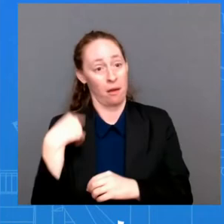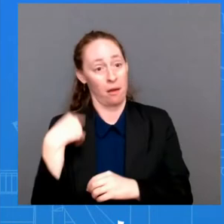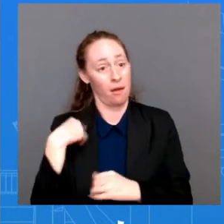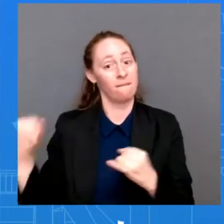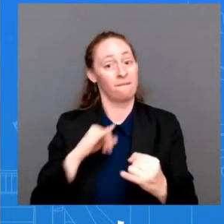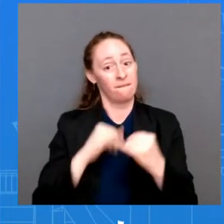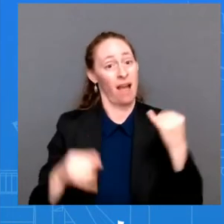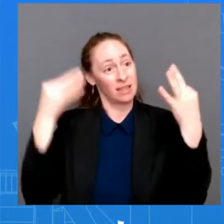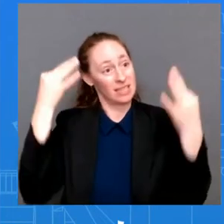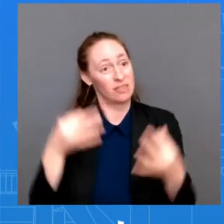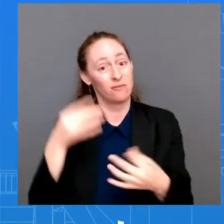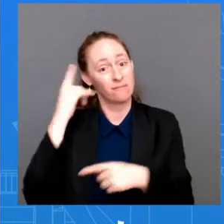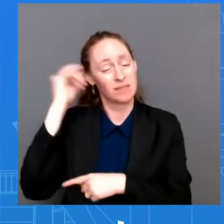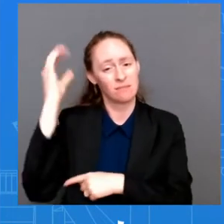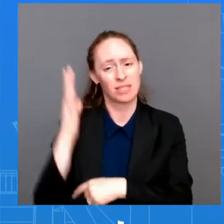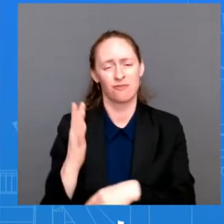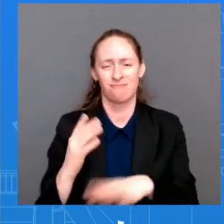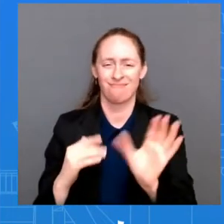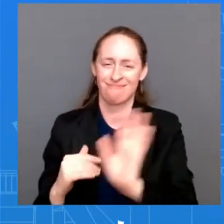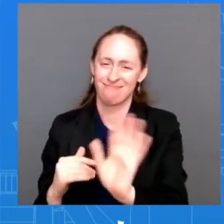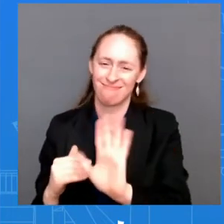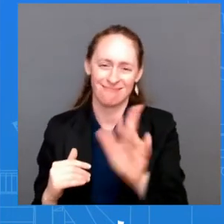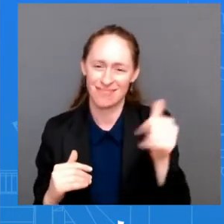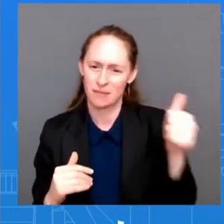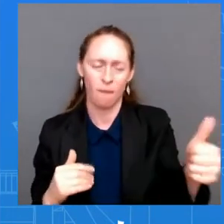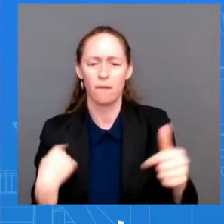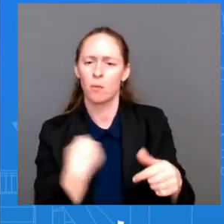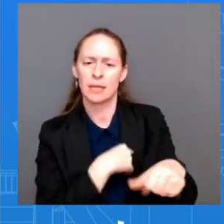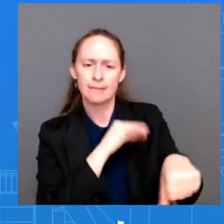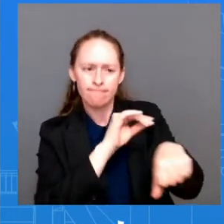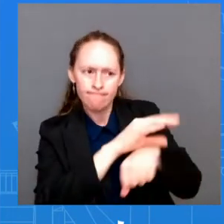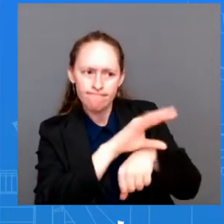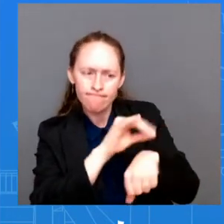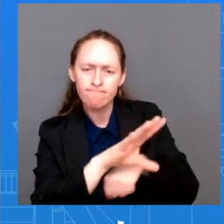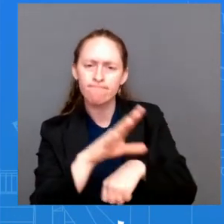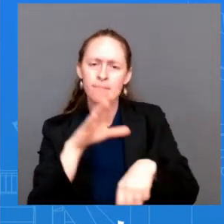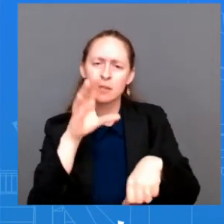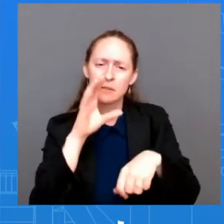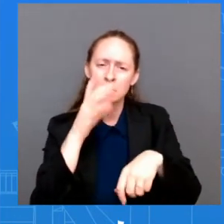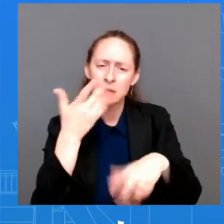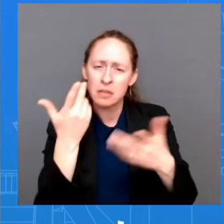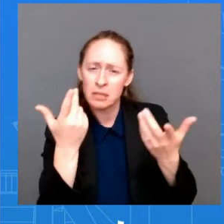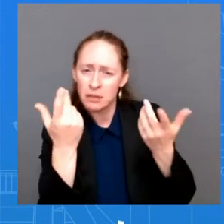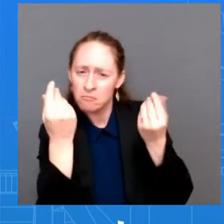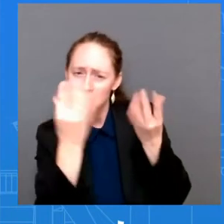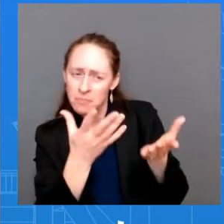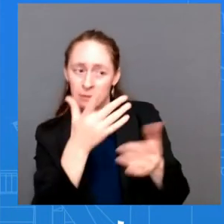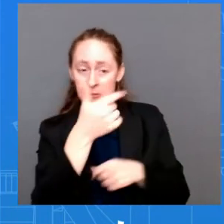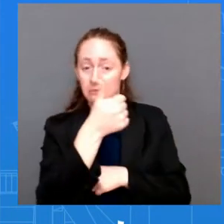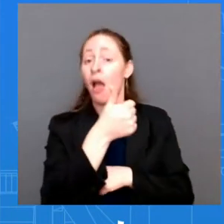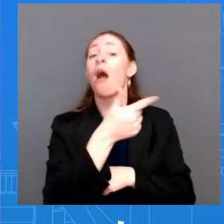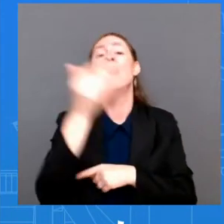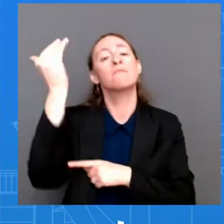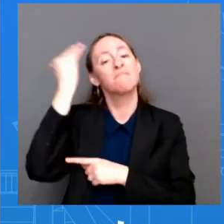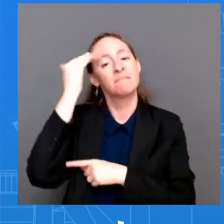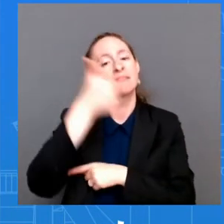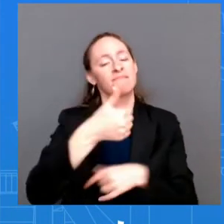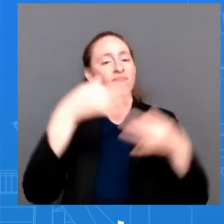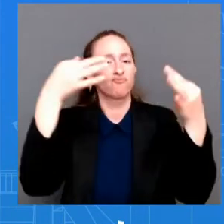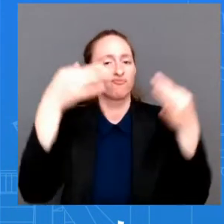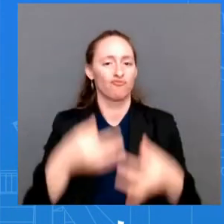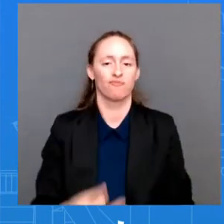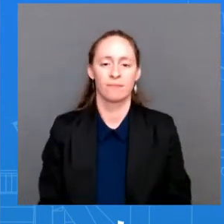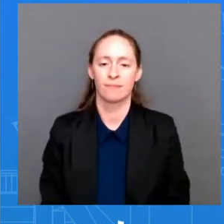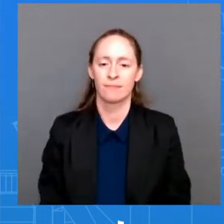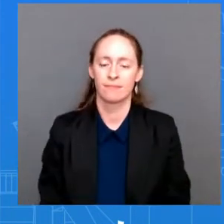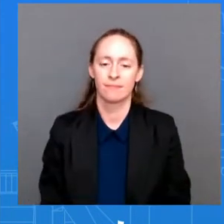We give her advice and counsel and context. She makes her own decisions. And the President, having long served in the Senate himself, he understands